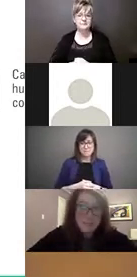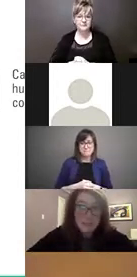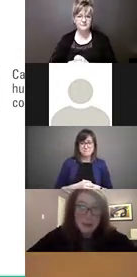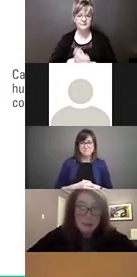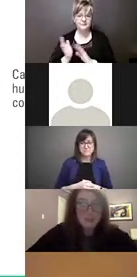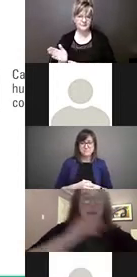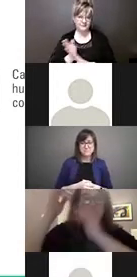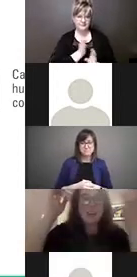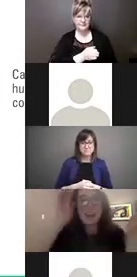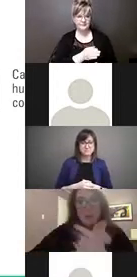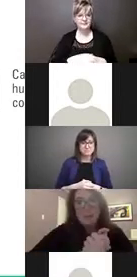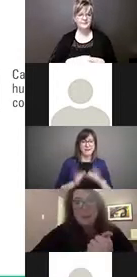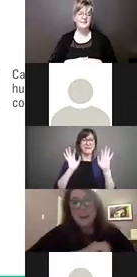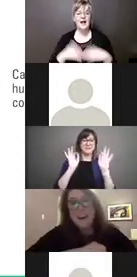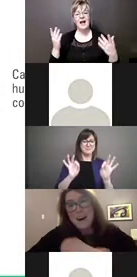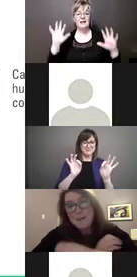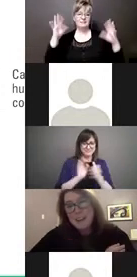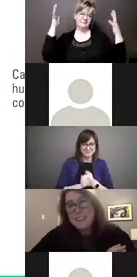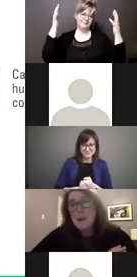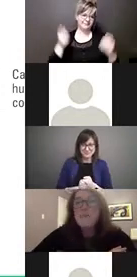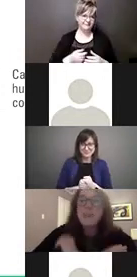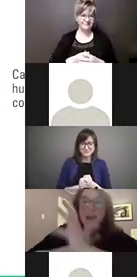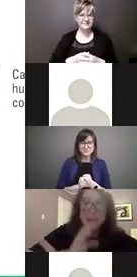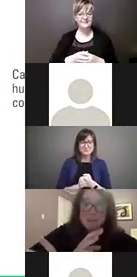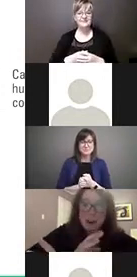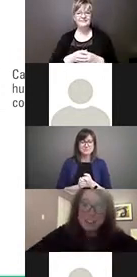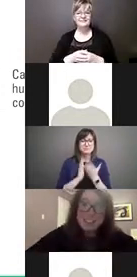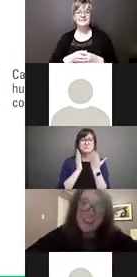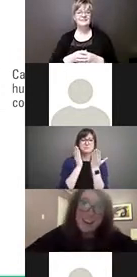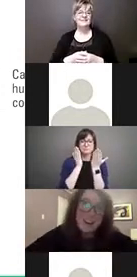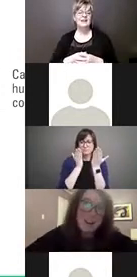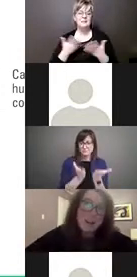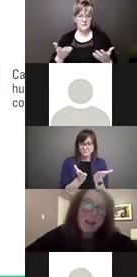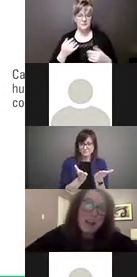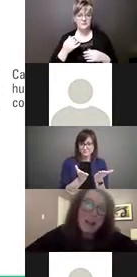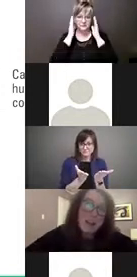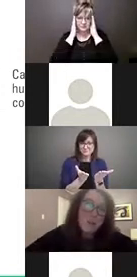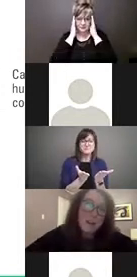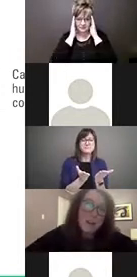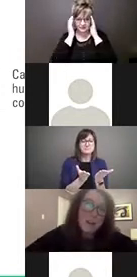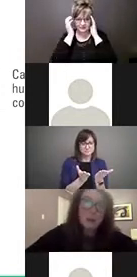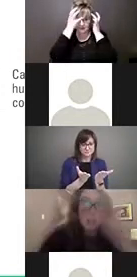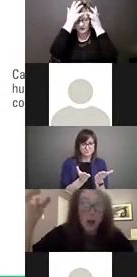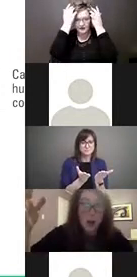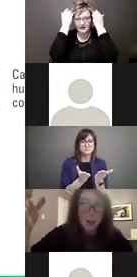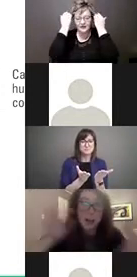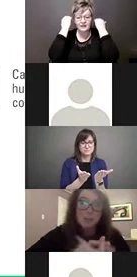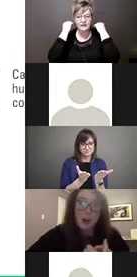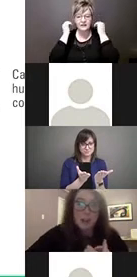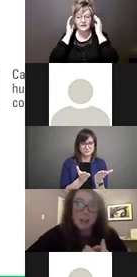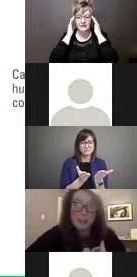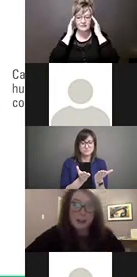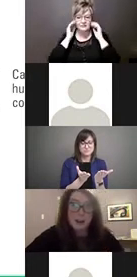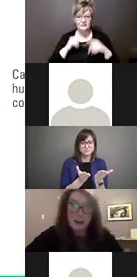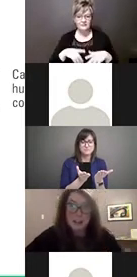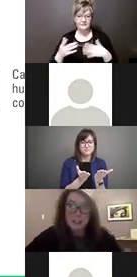Next slide. Next There we go. So with that in mind, you know, we are, I think I'm